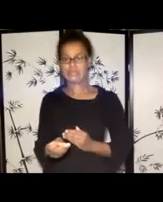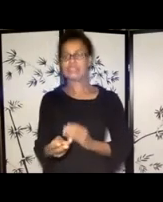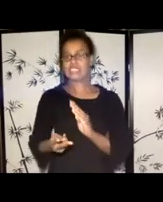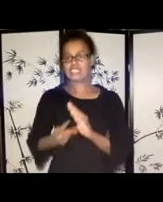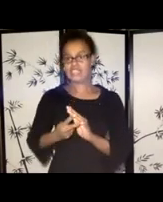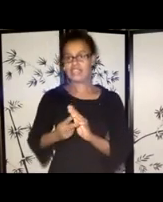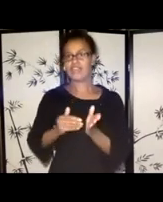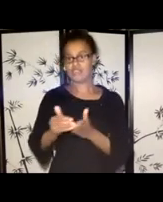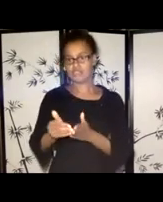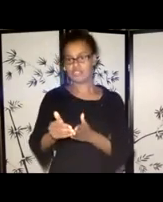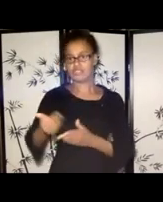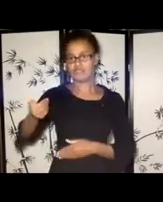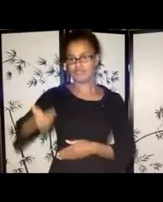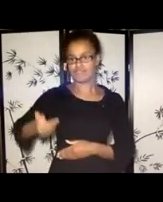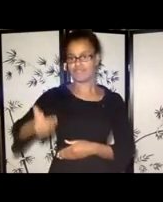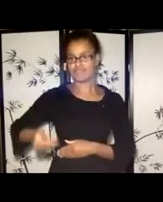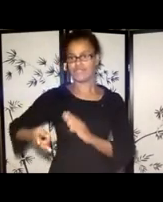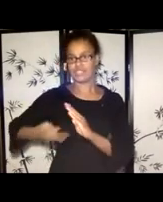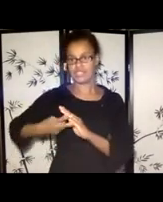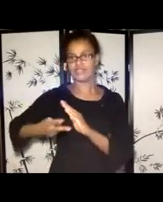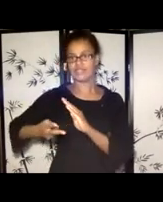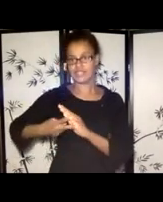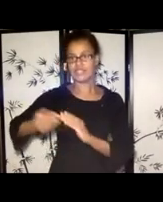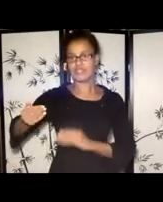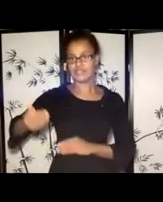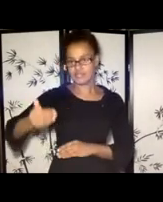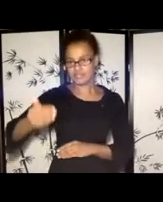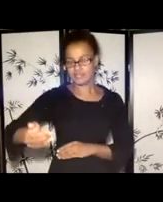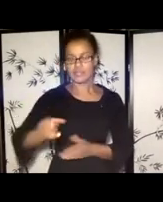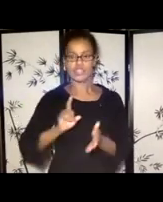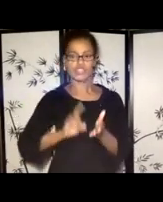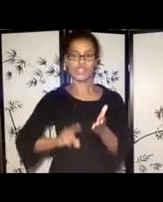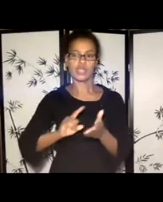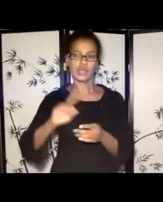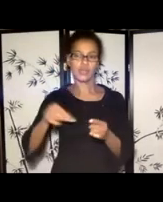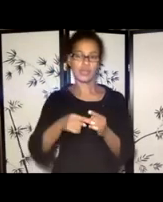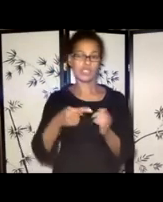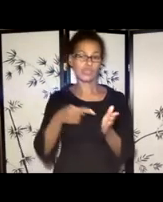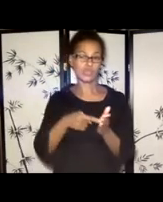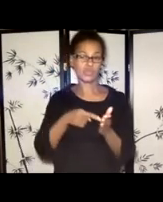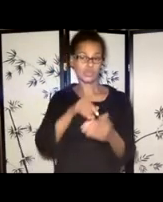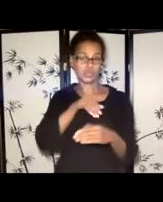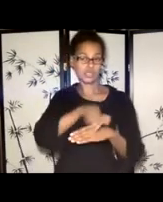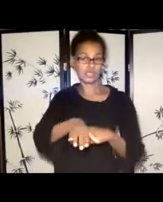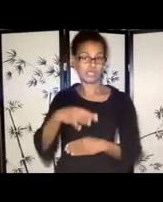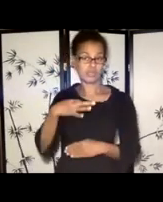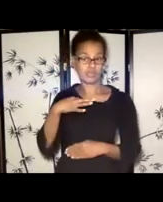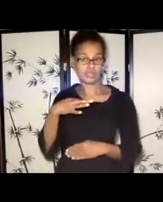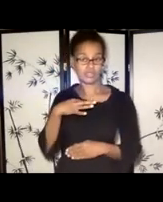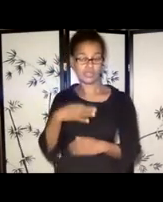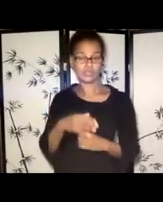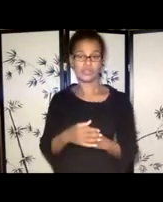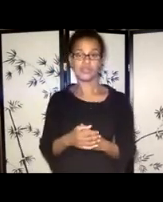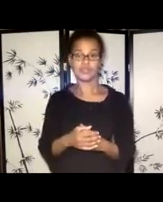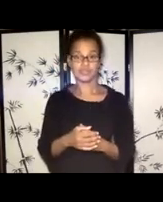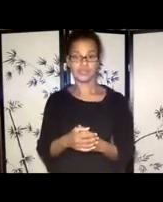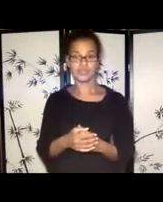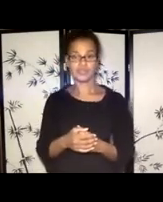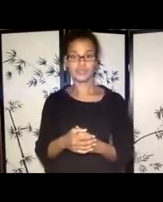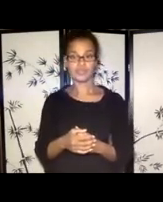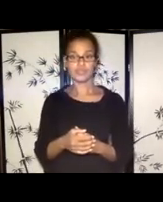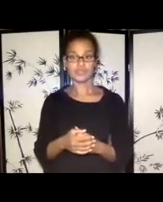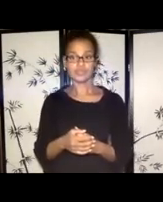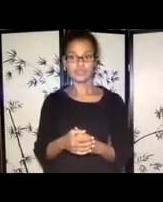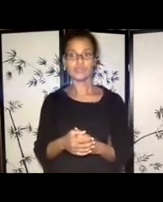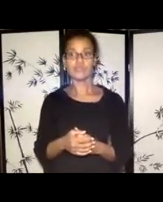back to what the actual deadline date is. And note that each deadline, the application usually closes